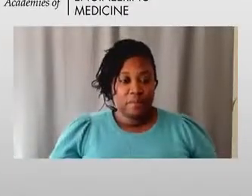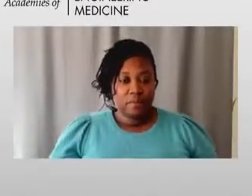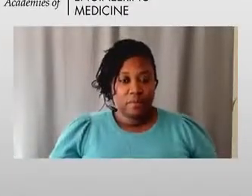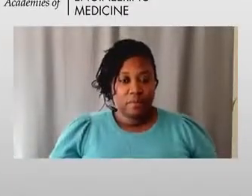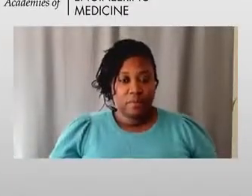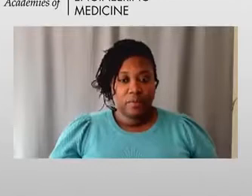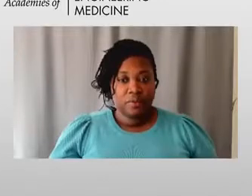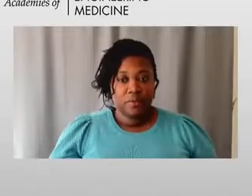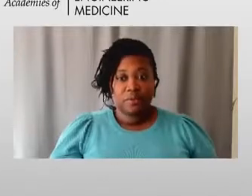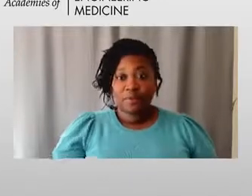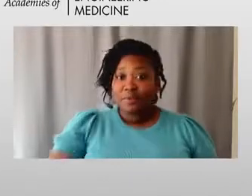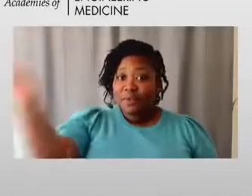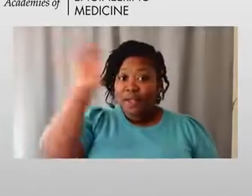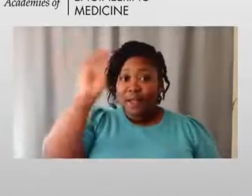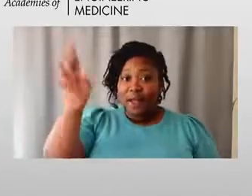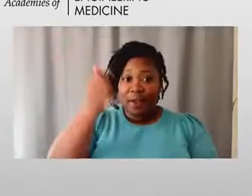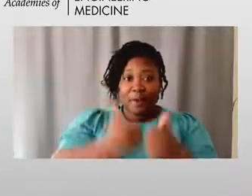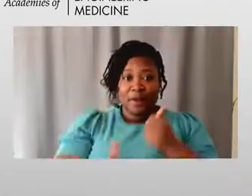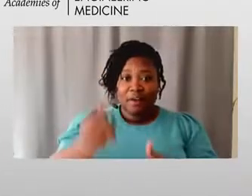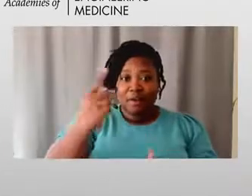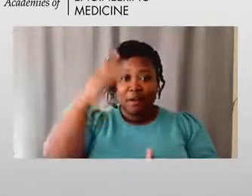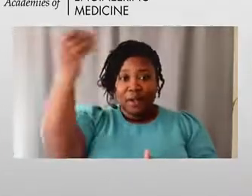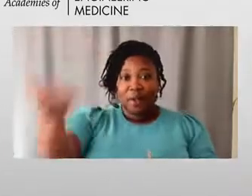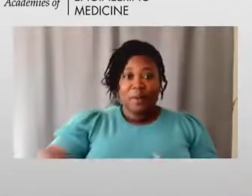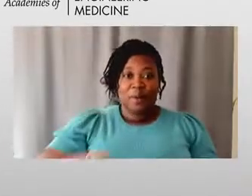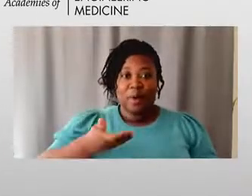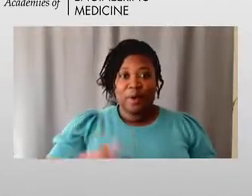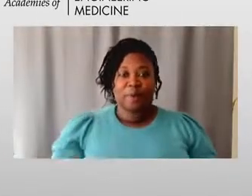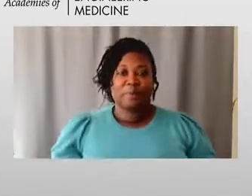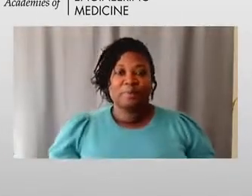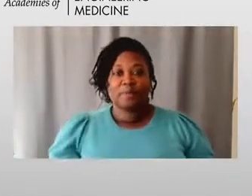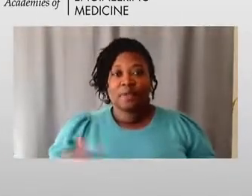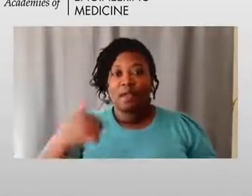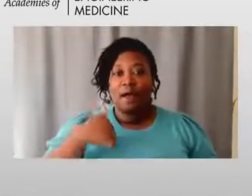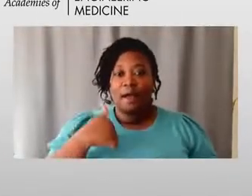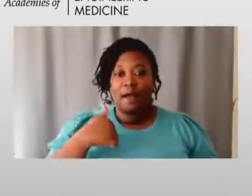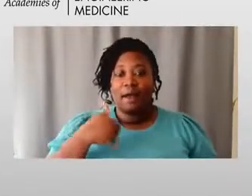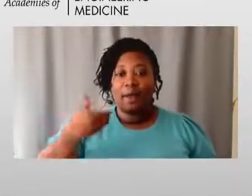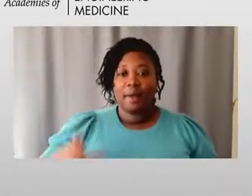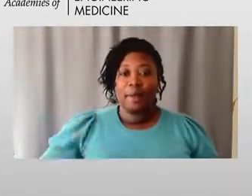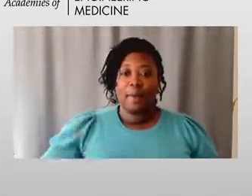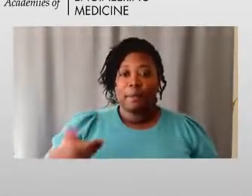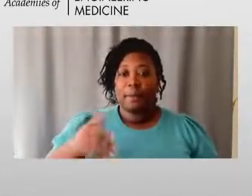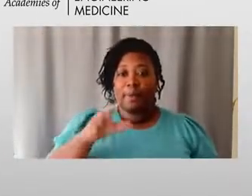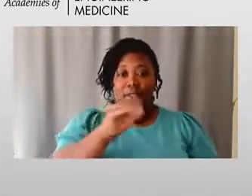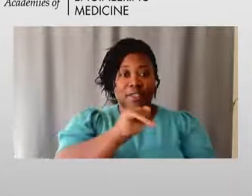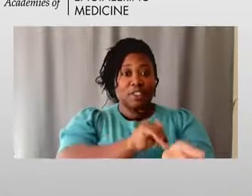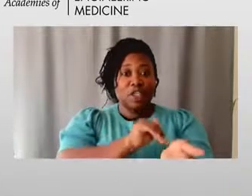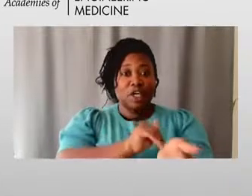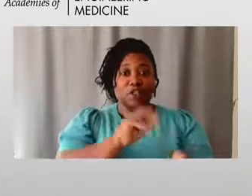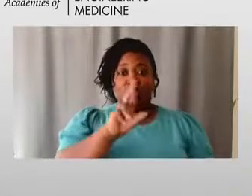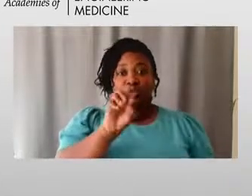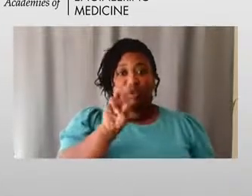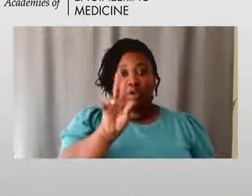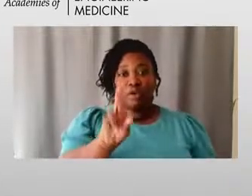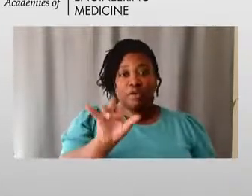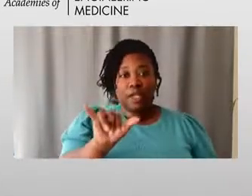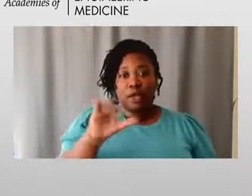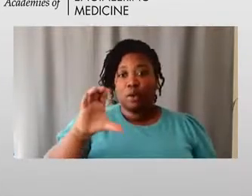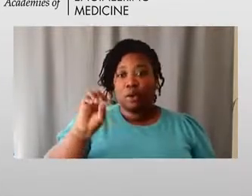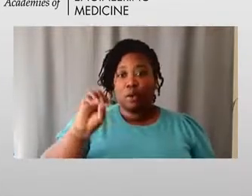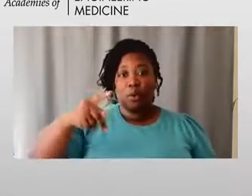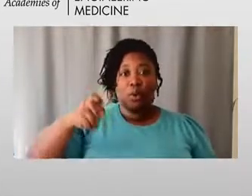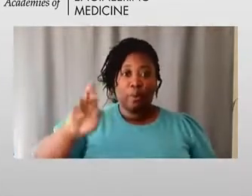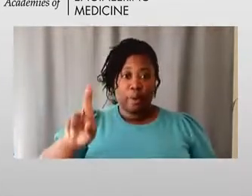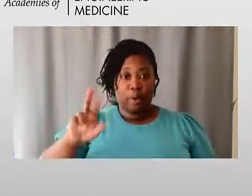Hello everyone and welcome. I am Dr. Rory Cooper and I am chairing